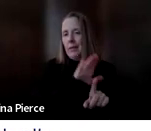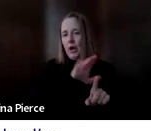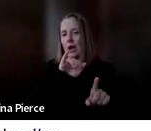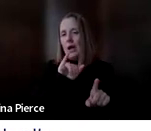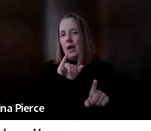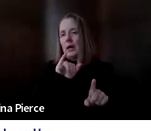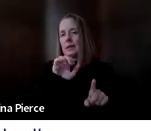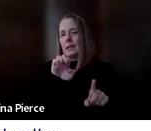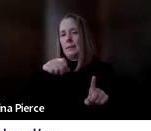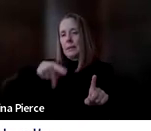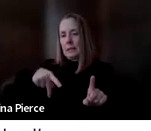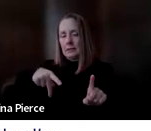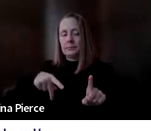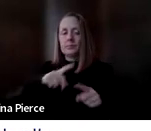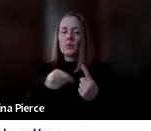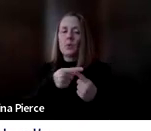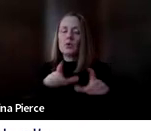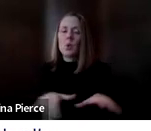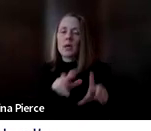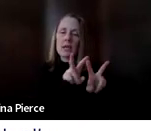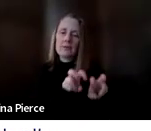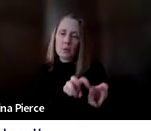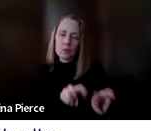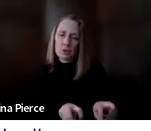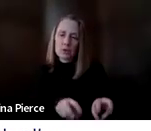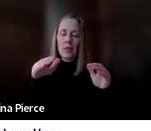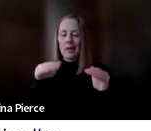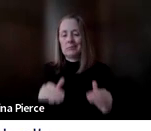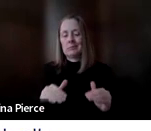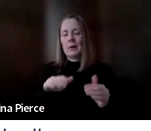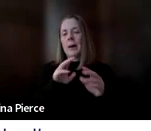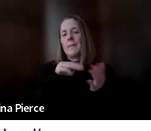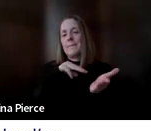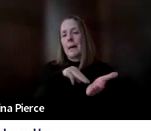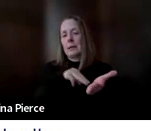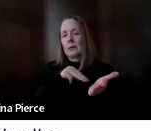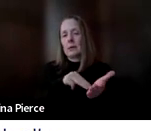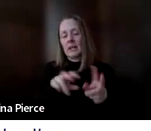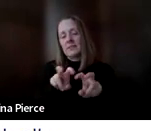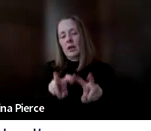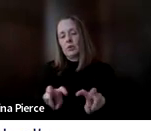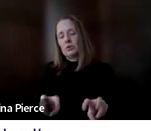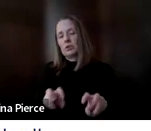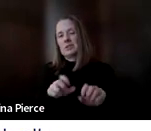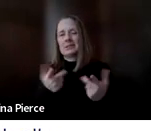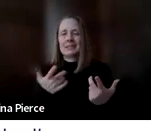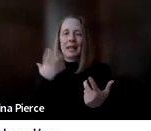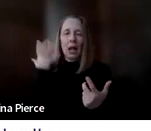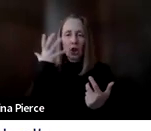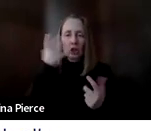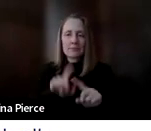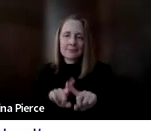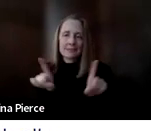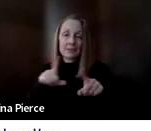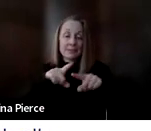when doing evaluations. And then in medical settings as well, AAC evaluations can happen, and that can look different depending on the individual's